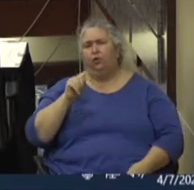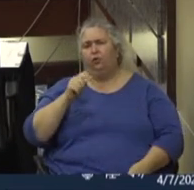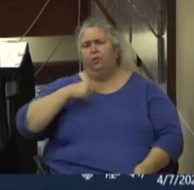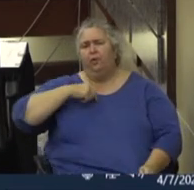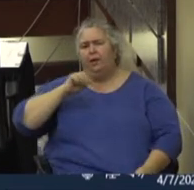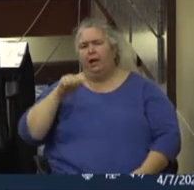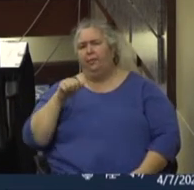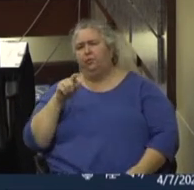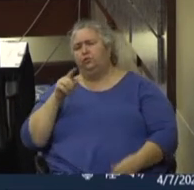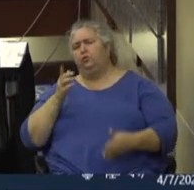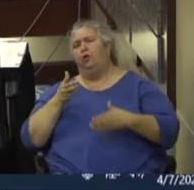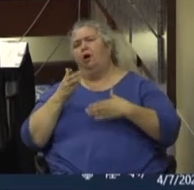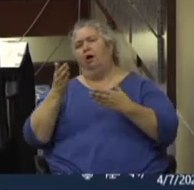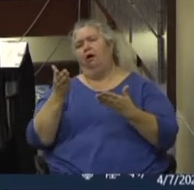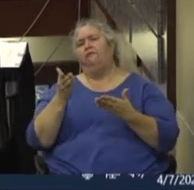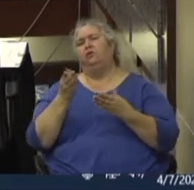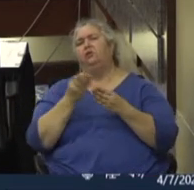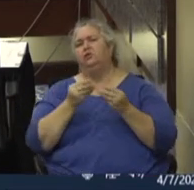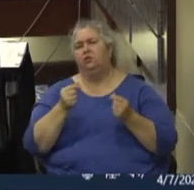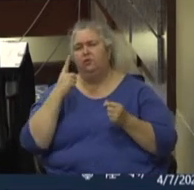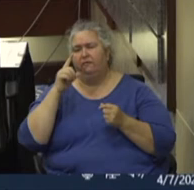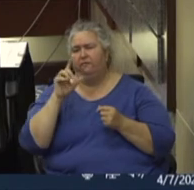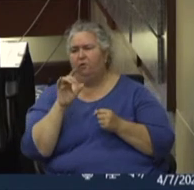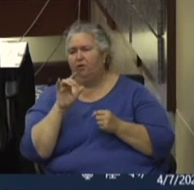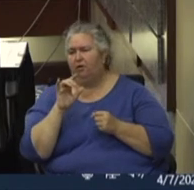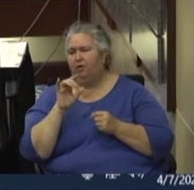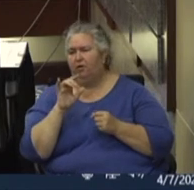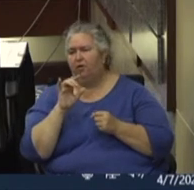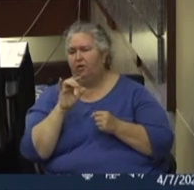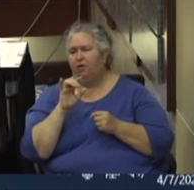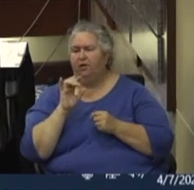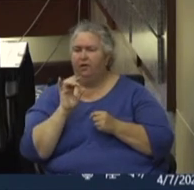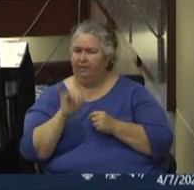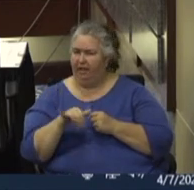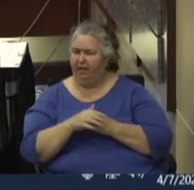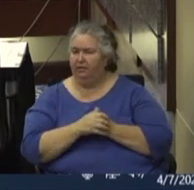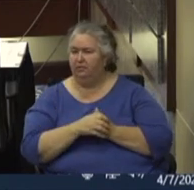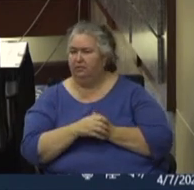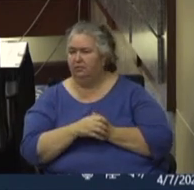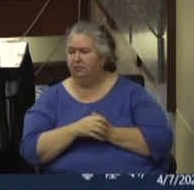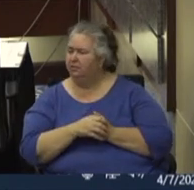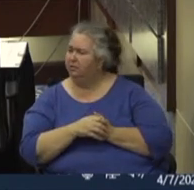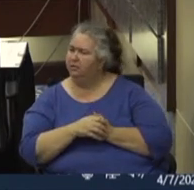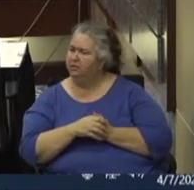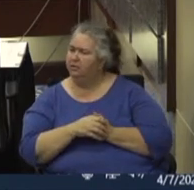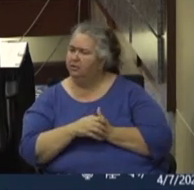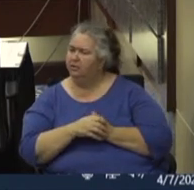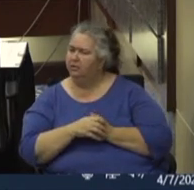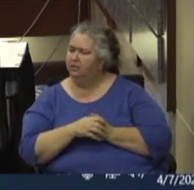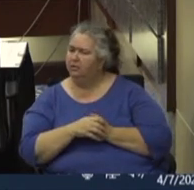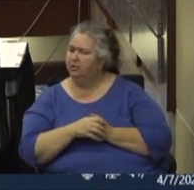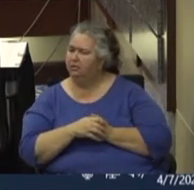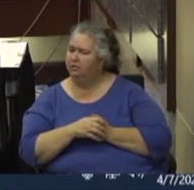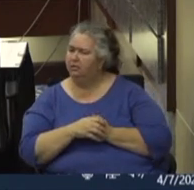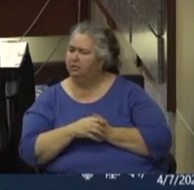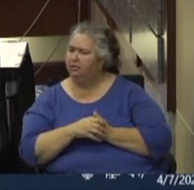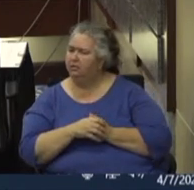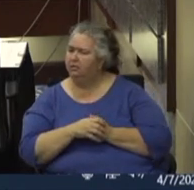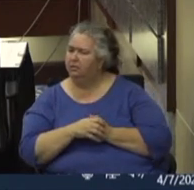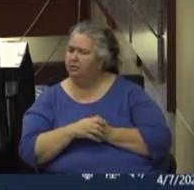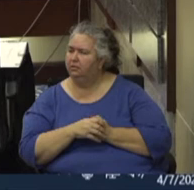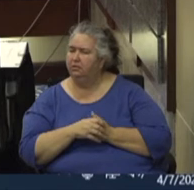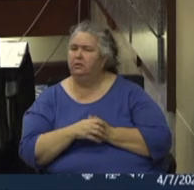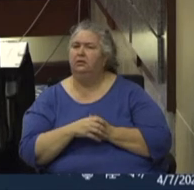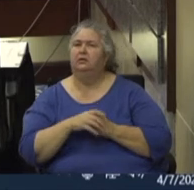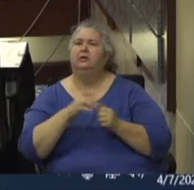able to, to offer a solution for, or step one to a solution. Uh, regarding our education partners, you know, each, each